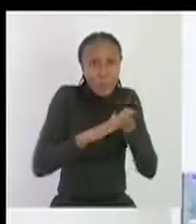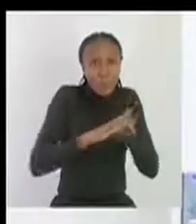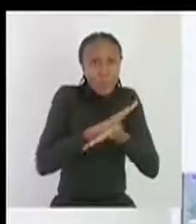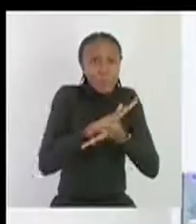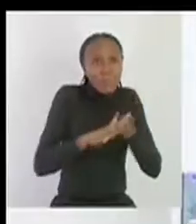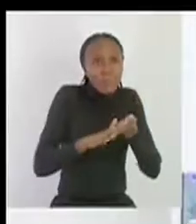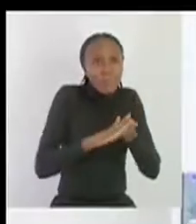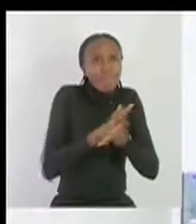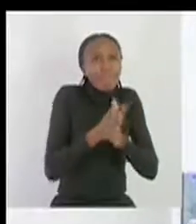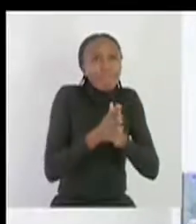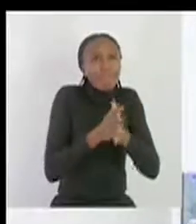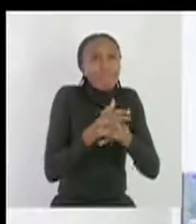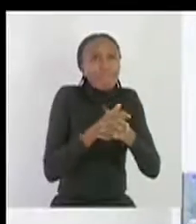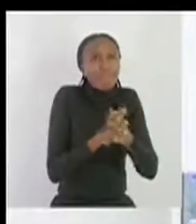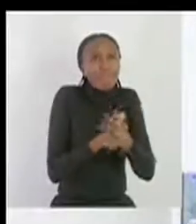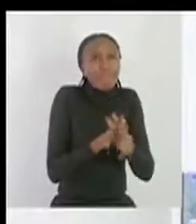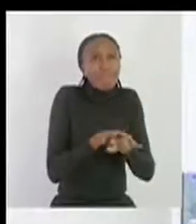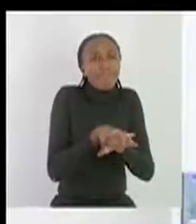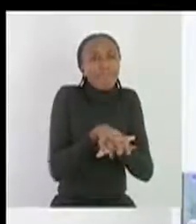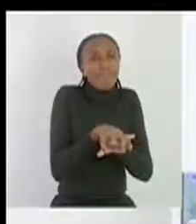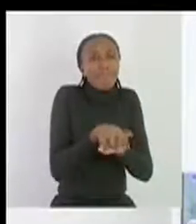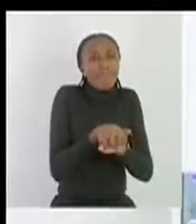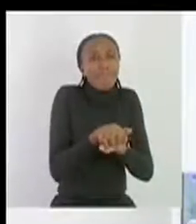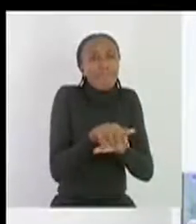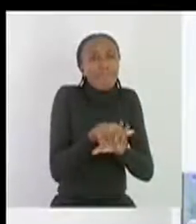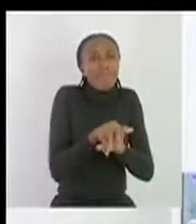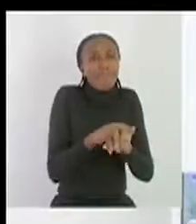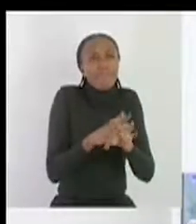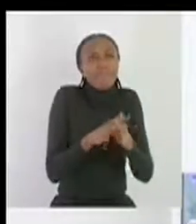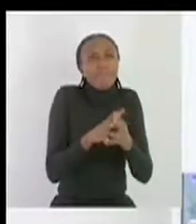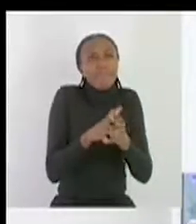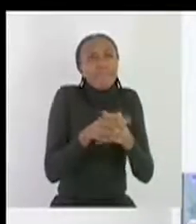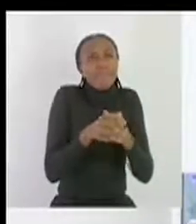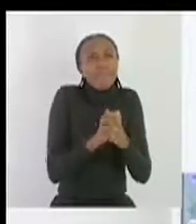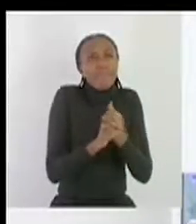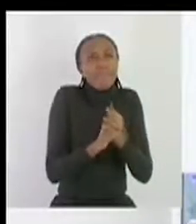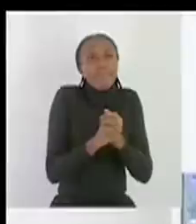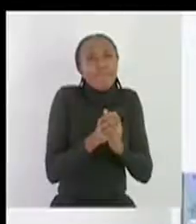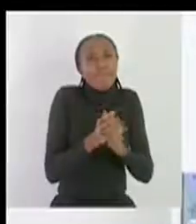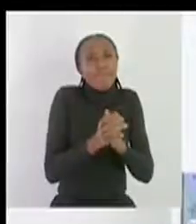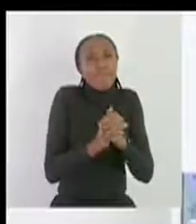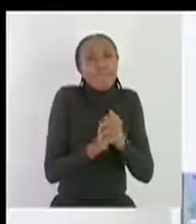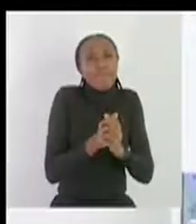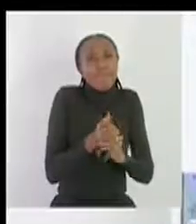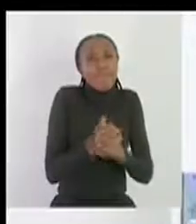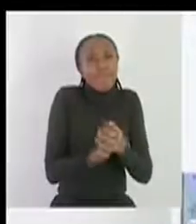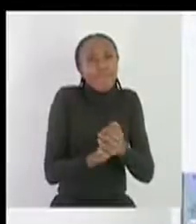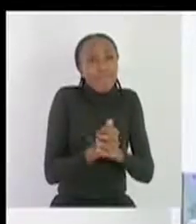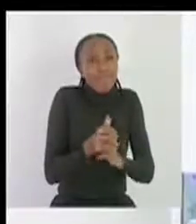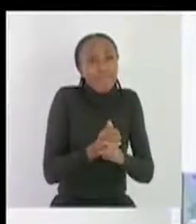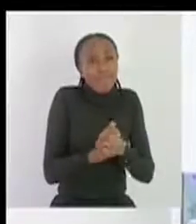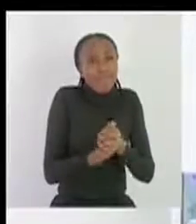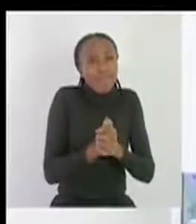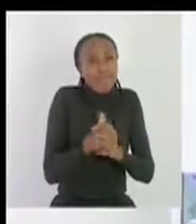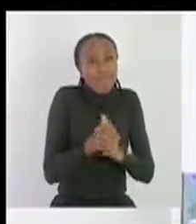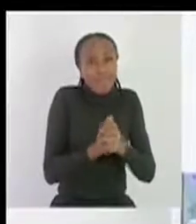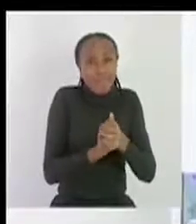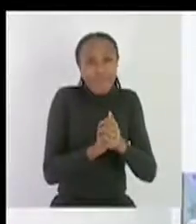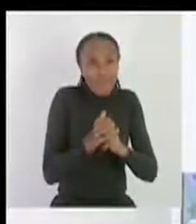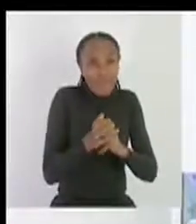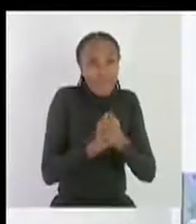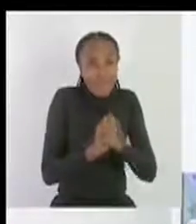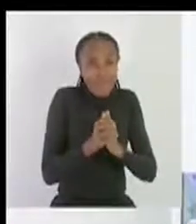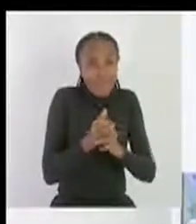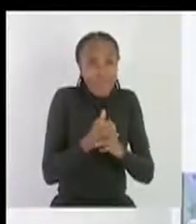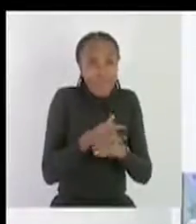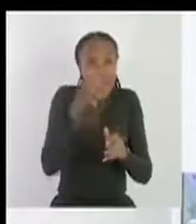hands we make sure that we are applied properly both inside and then also the back of our hands and then also between our hands and then